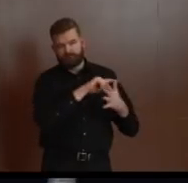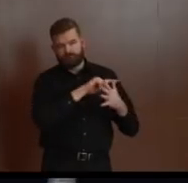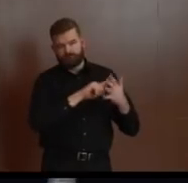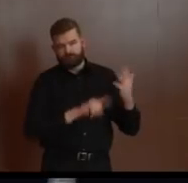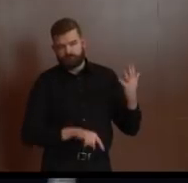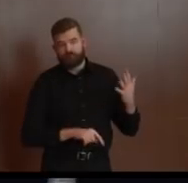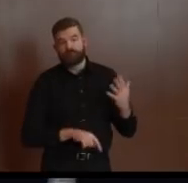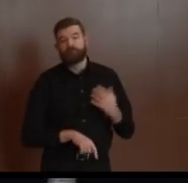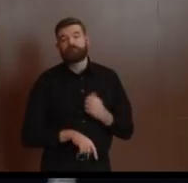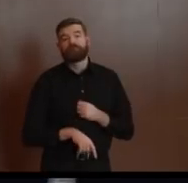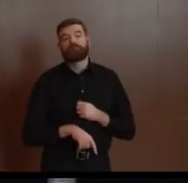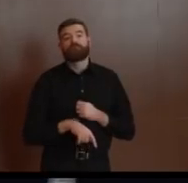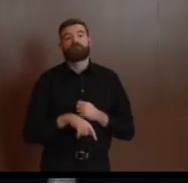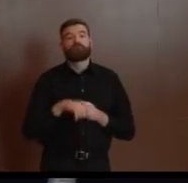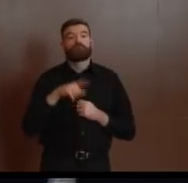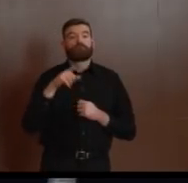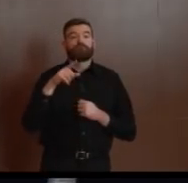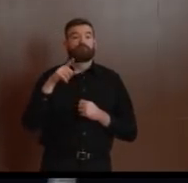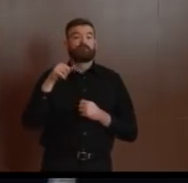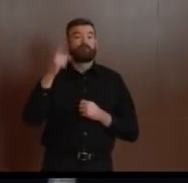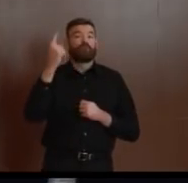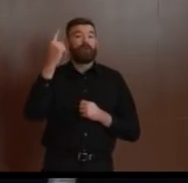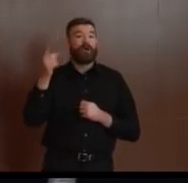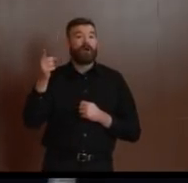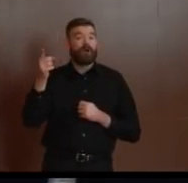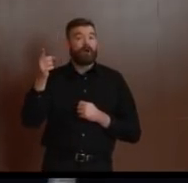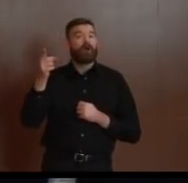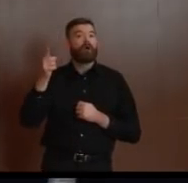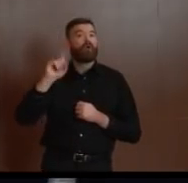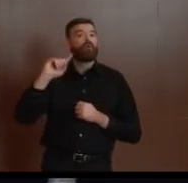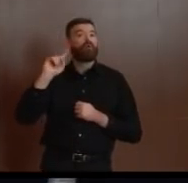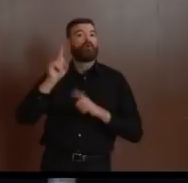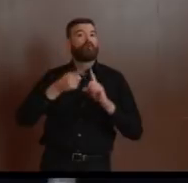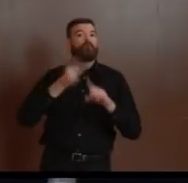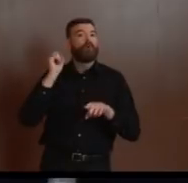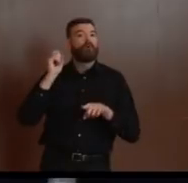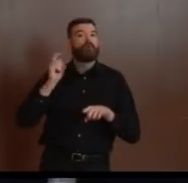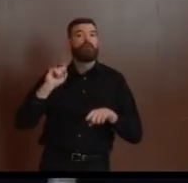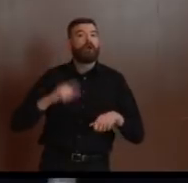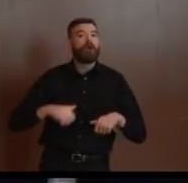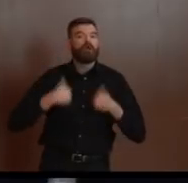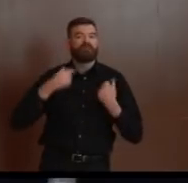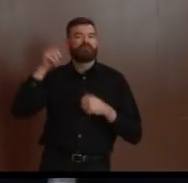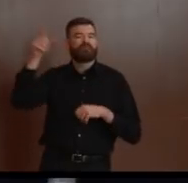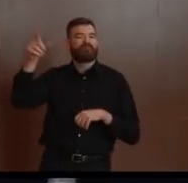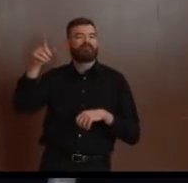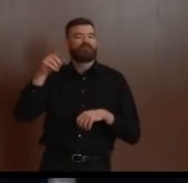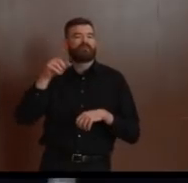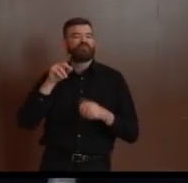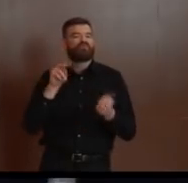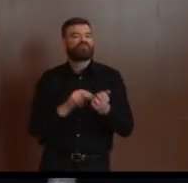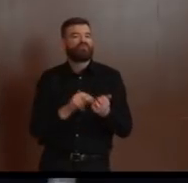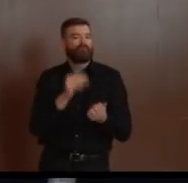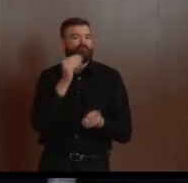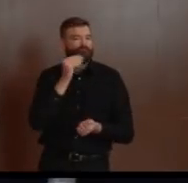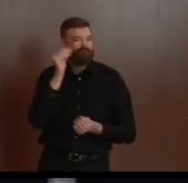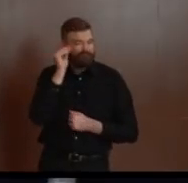care facility in New Jersey. As the governor has shared, we had 935